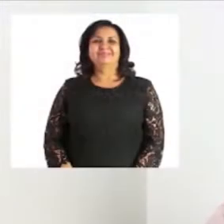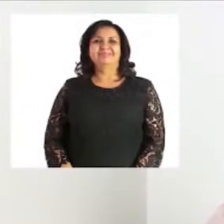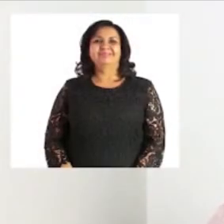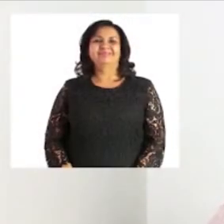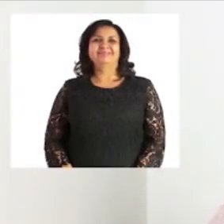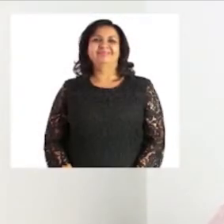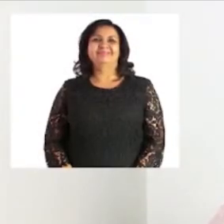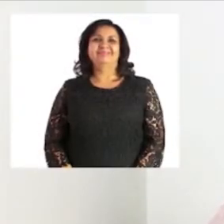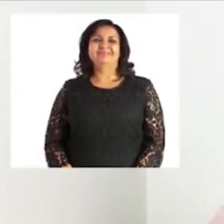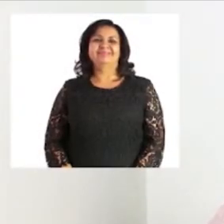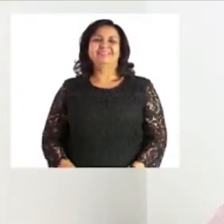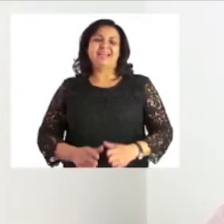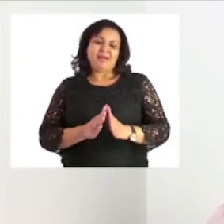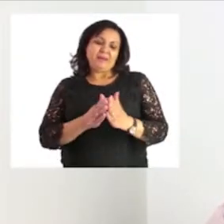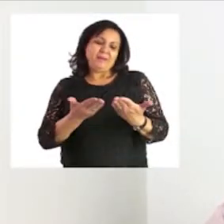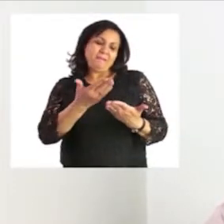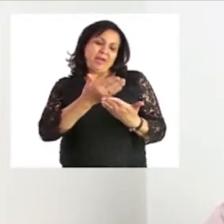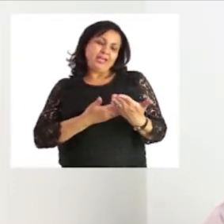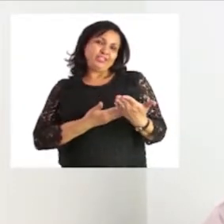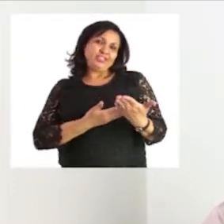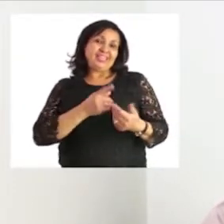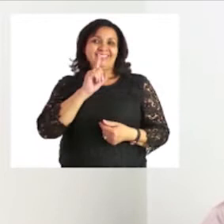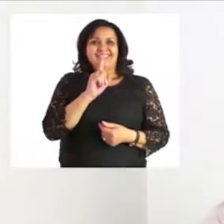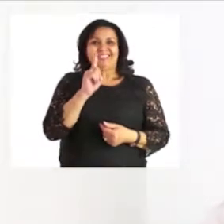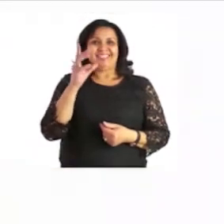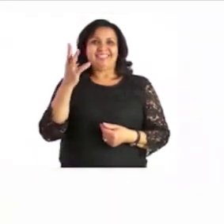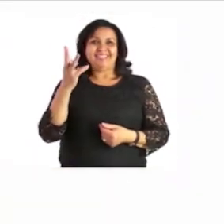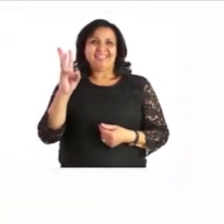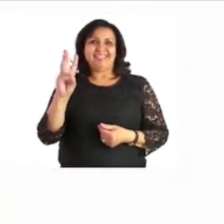can you kindly turn to page 16